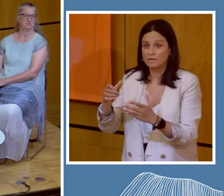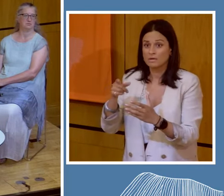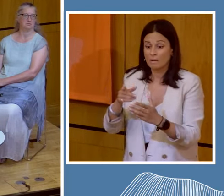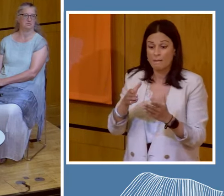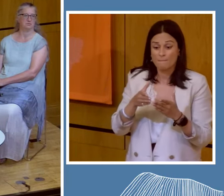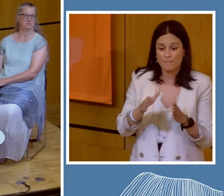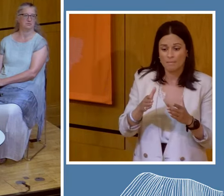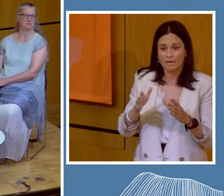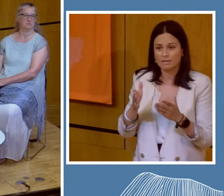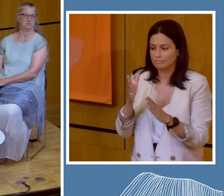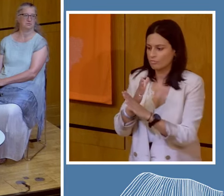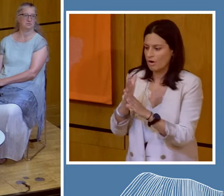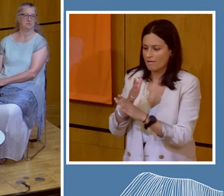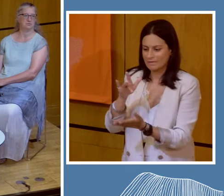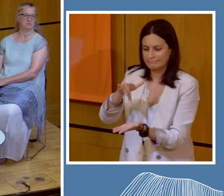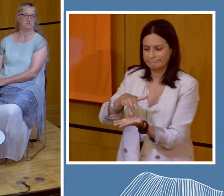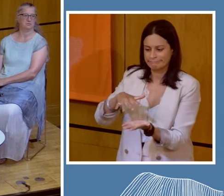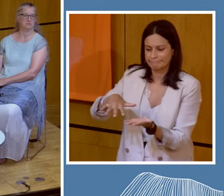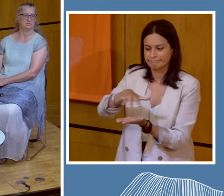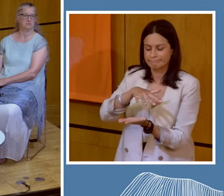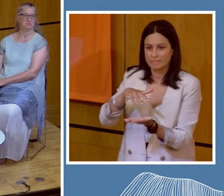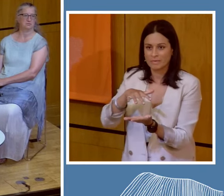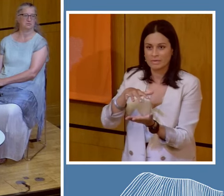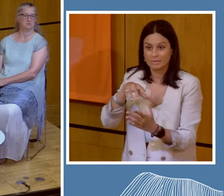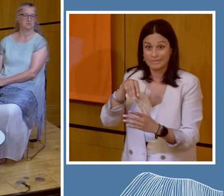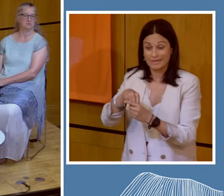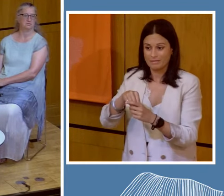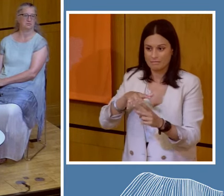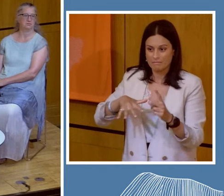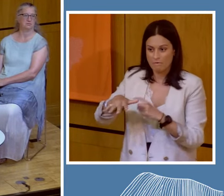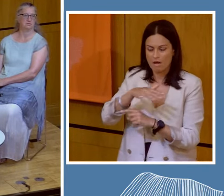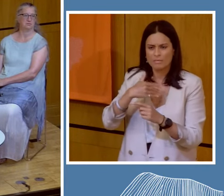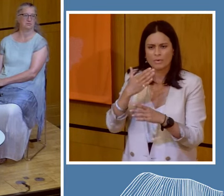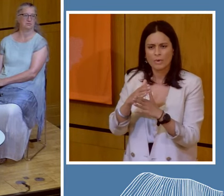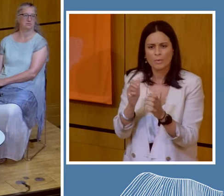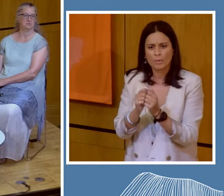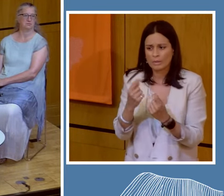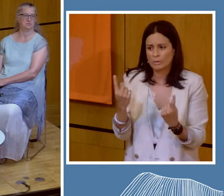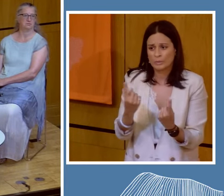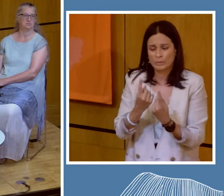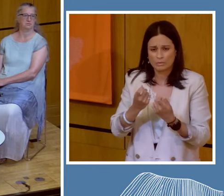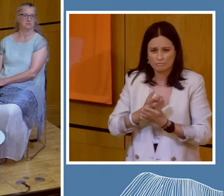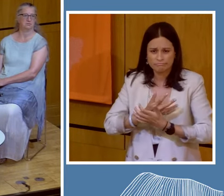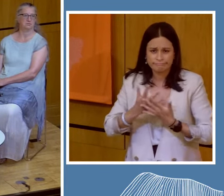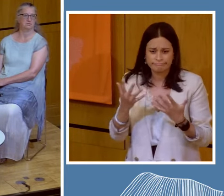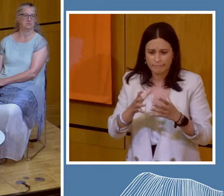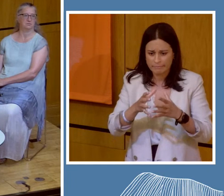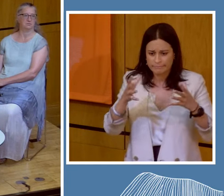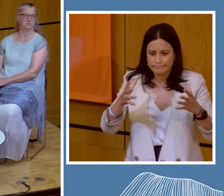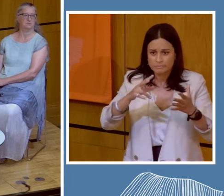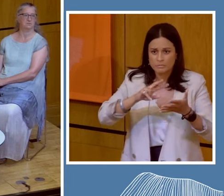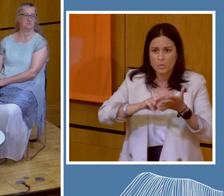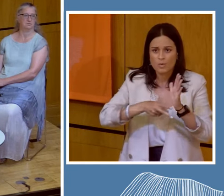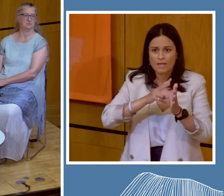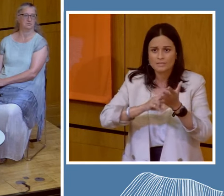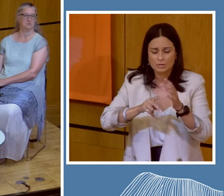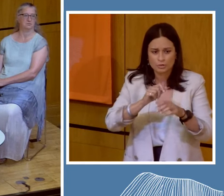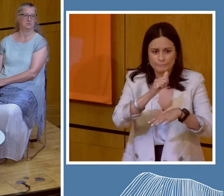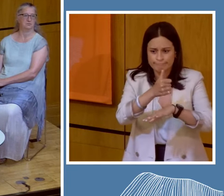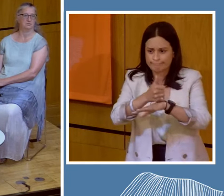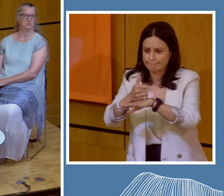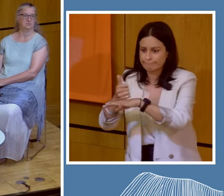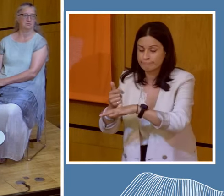public and private sector, specifically in the built environment. We work with a lot of large organizations who,